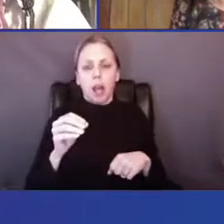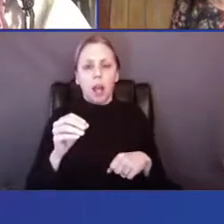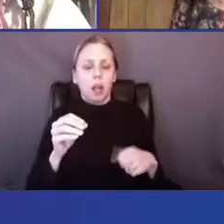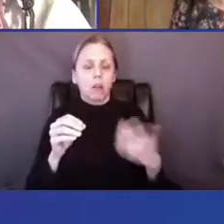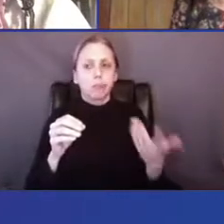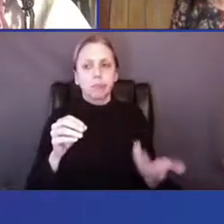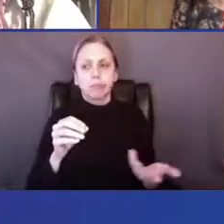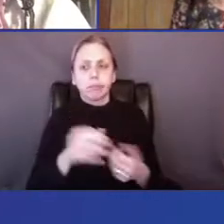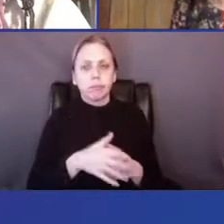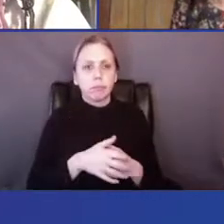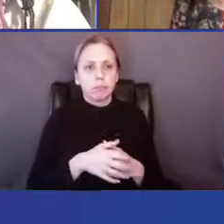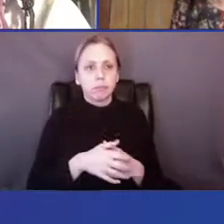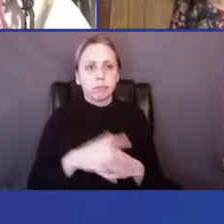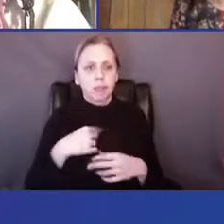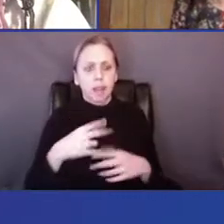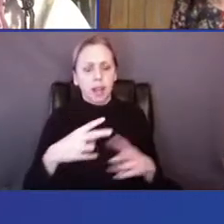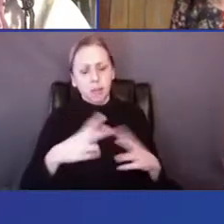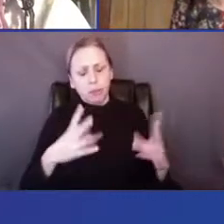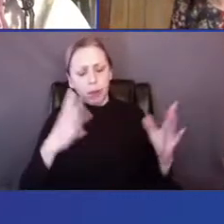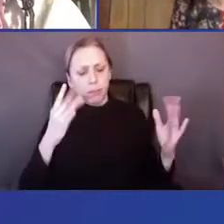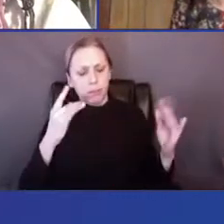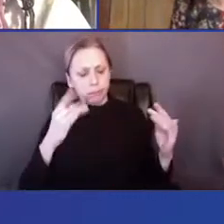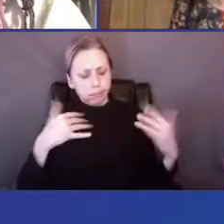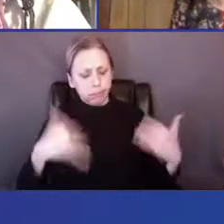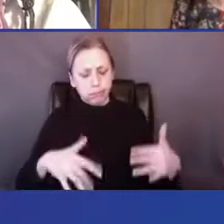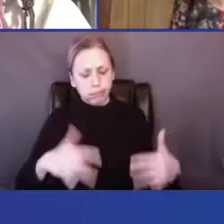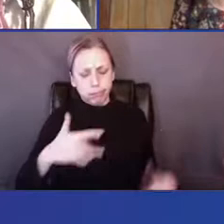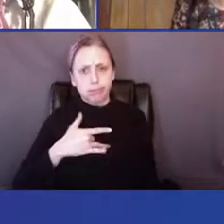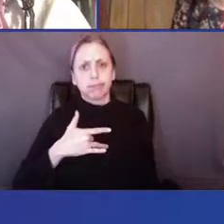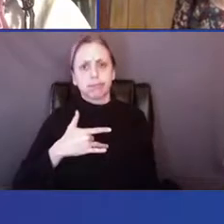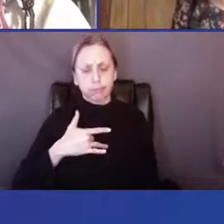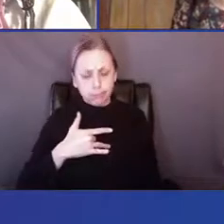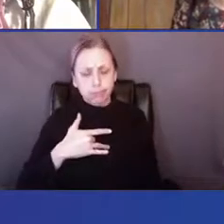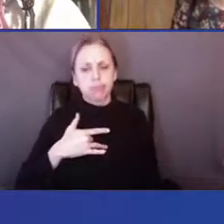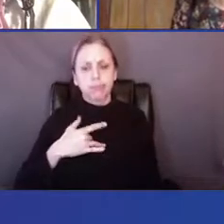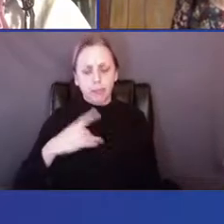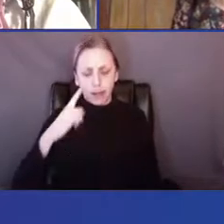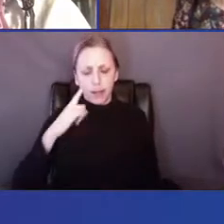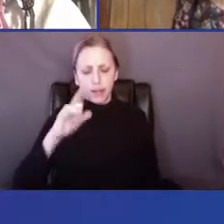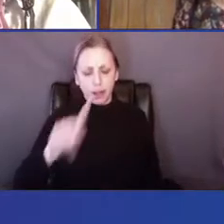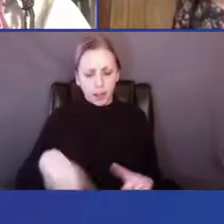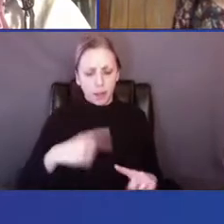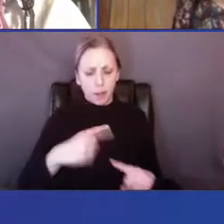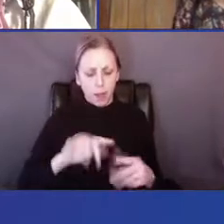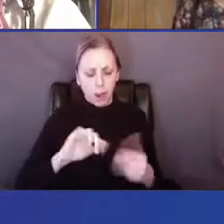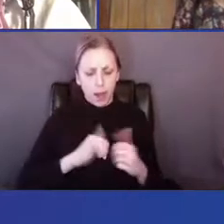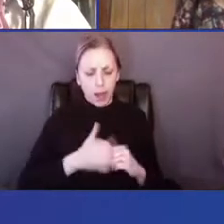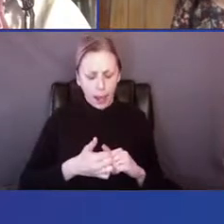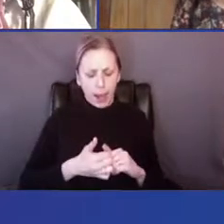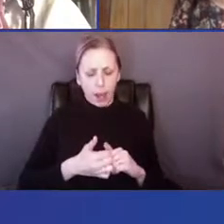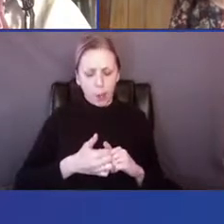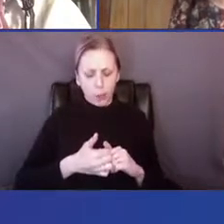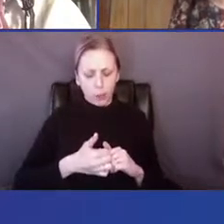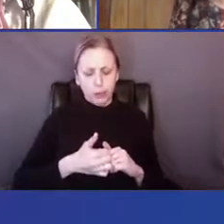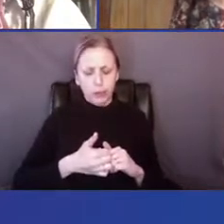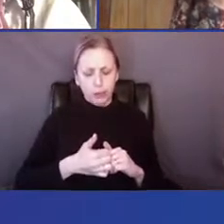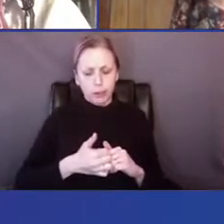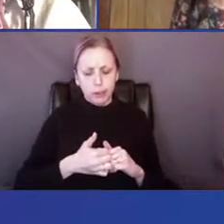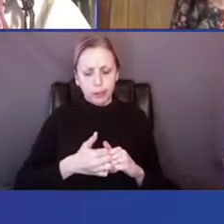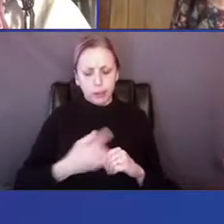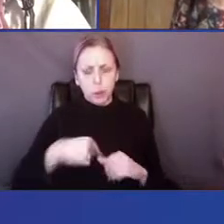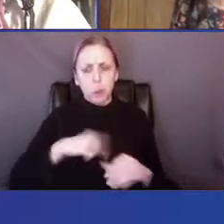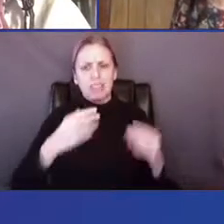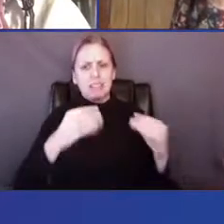very moved in thinking about, you the packaging and the erasure that goes on in terms